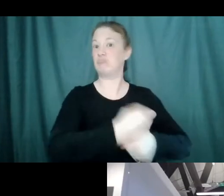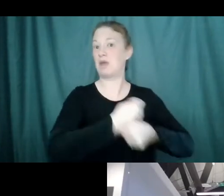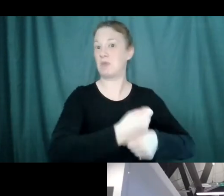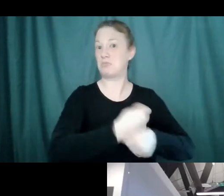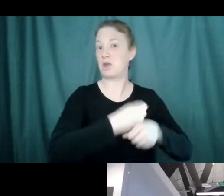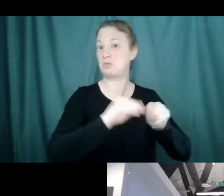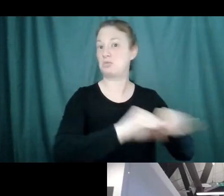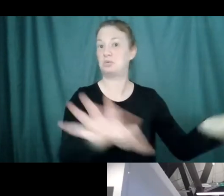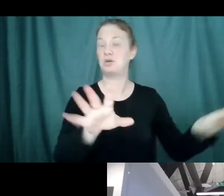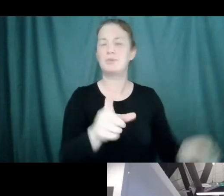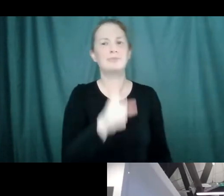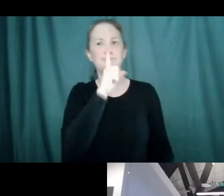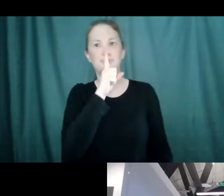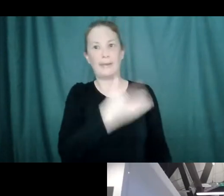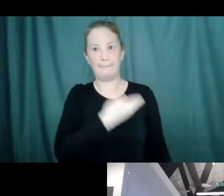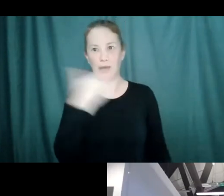necessarily.